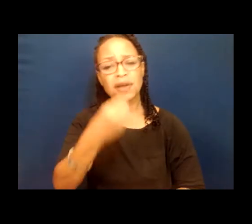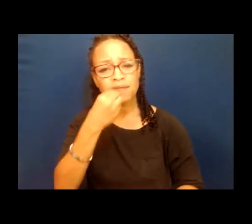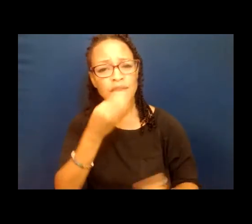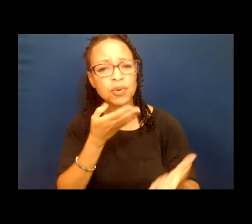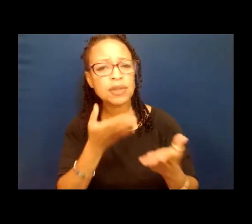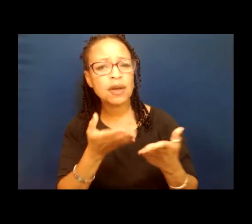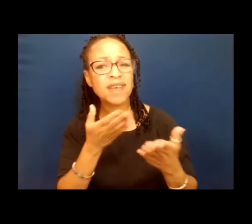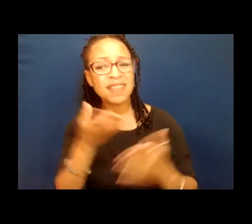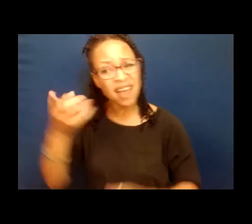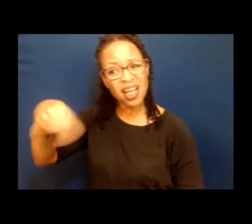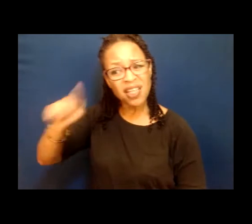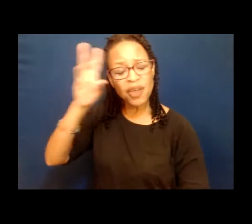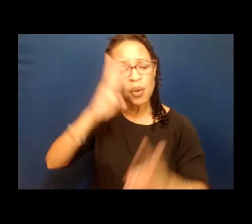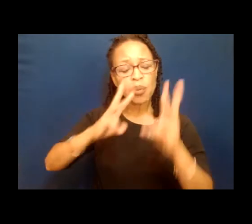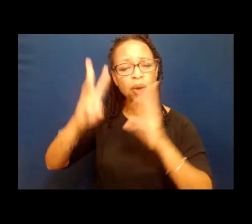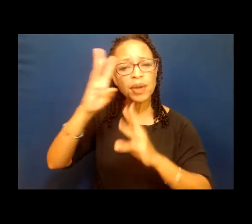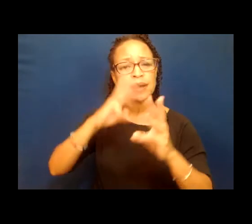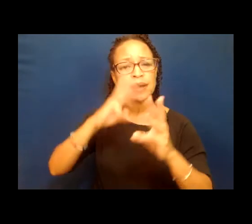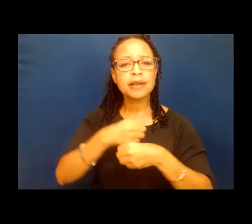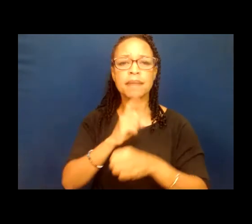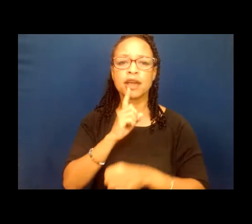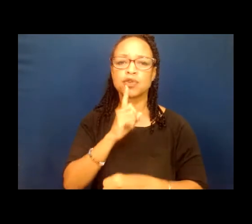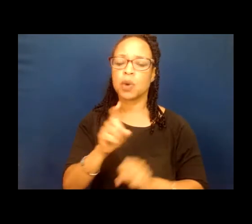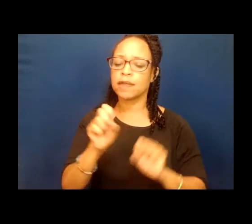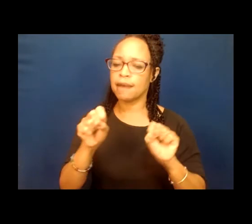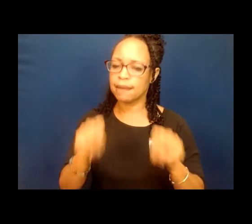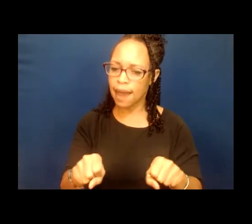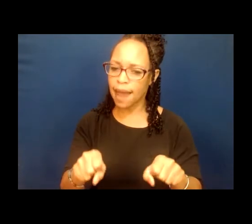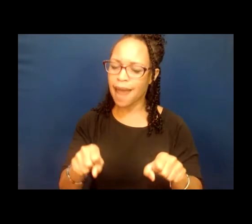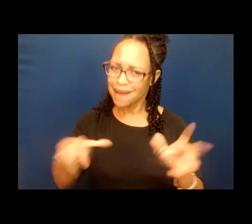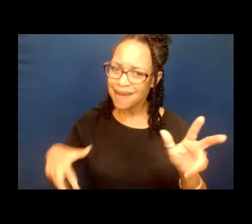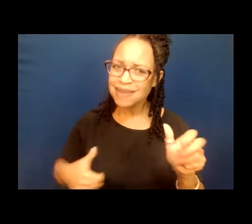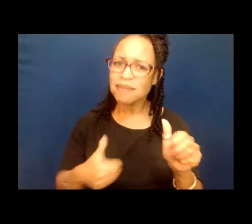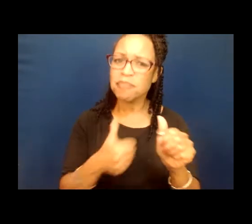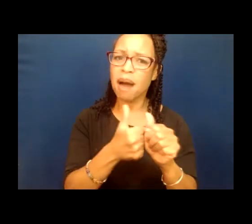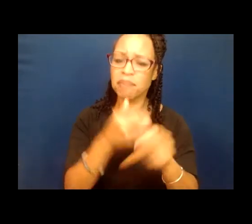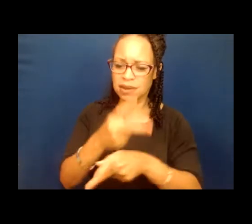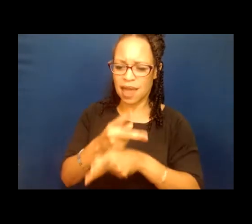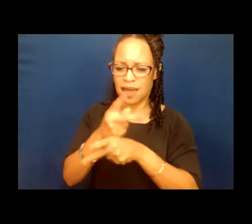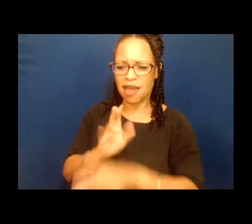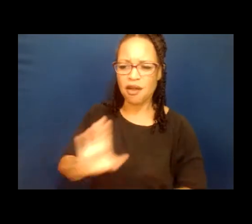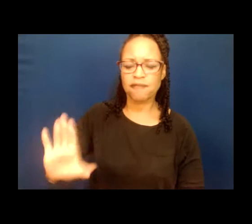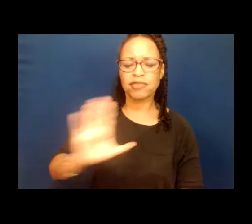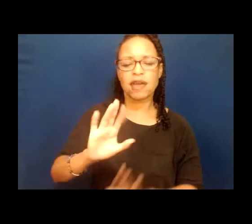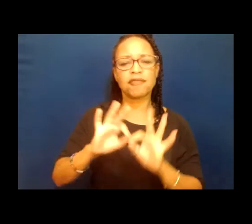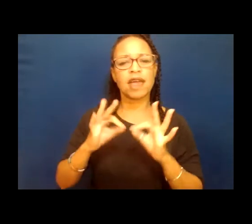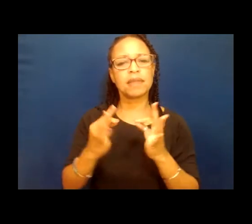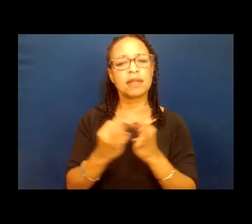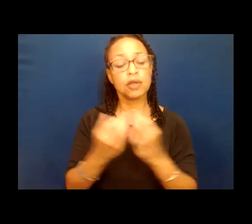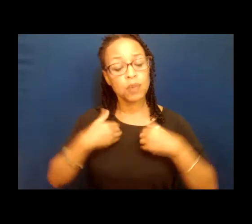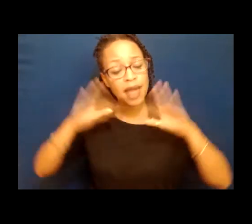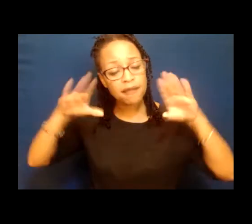asegurar de que puedan mantener a sus familias. Y por lo tanto, tenemos un enfoque tanto Unite Here como el local,